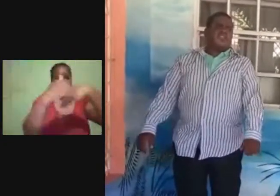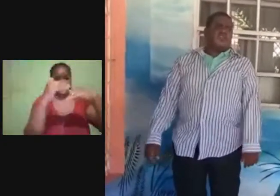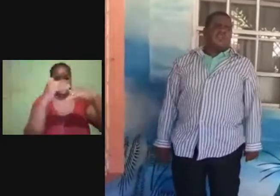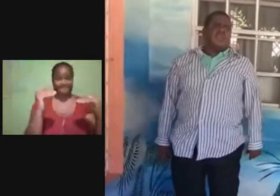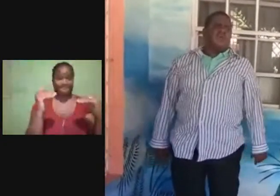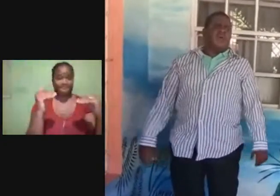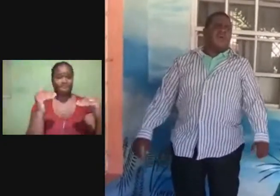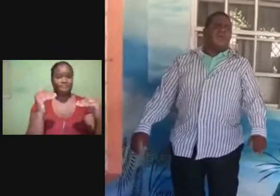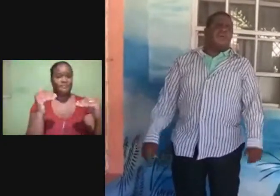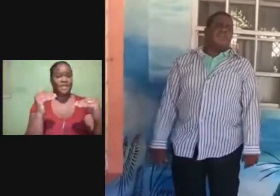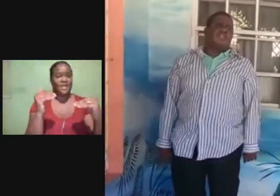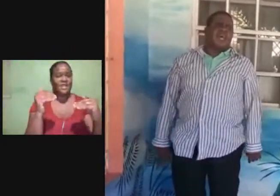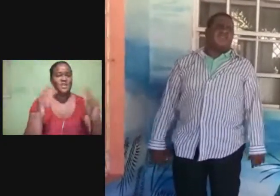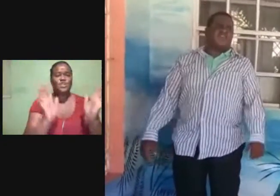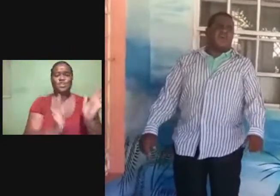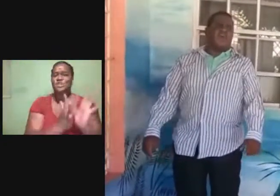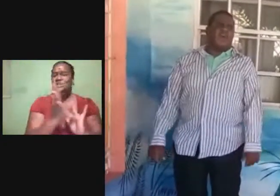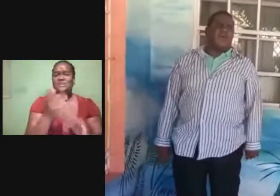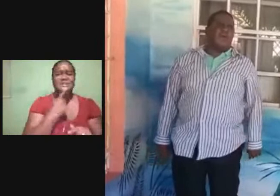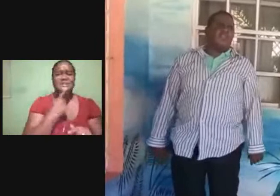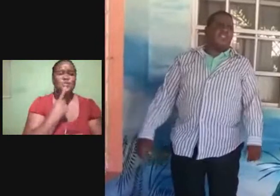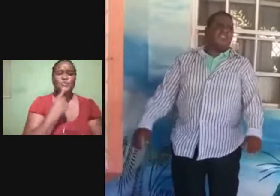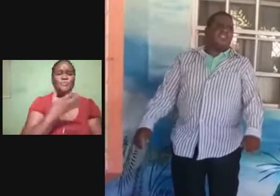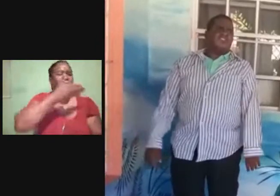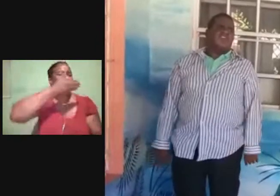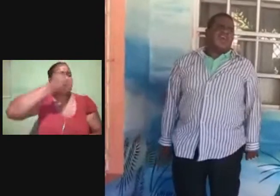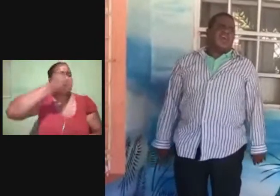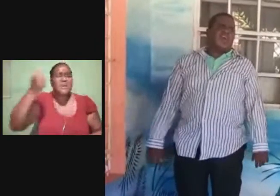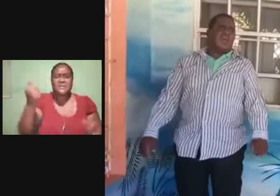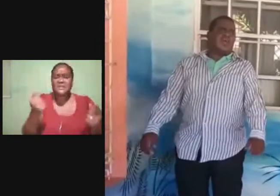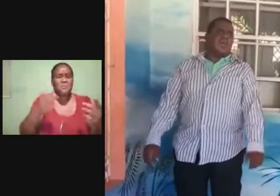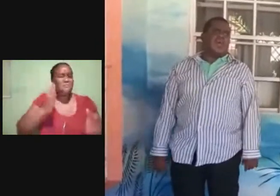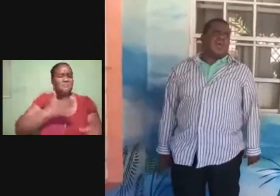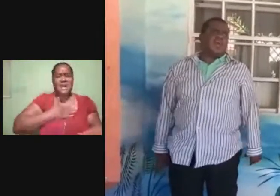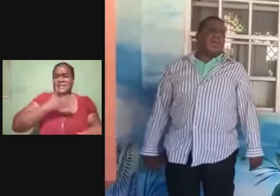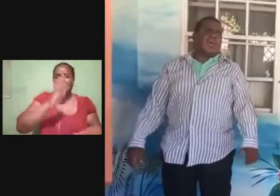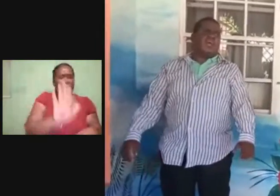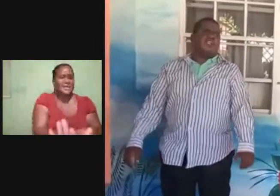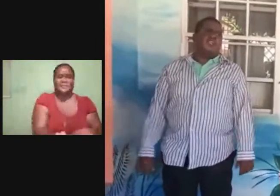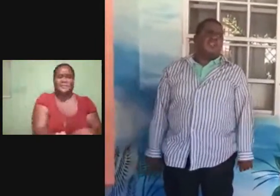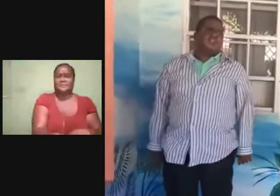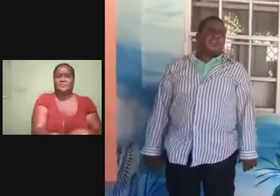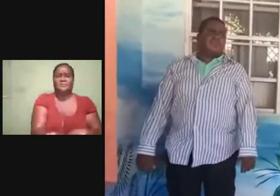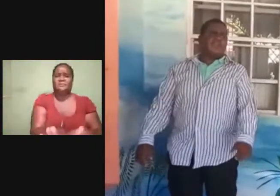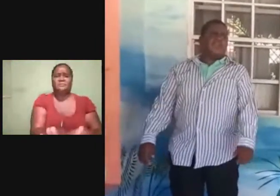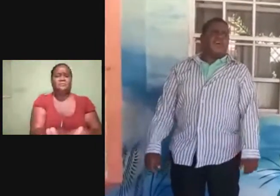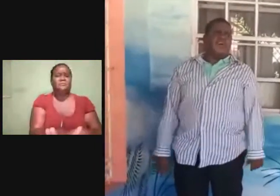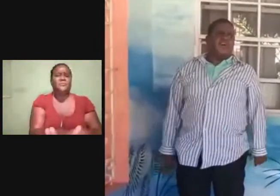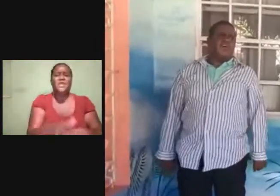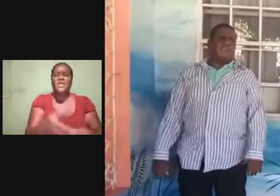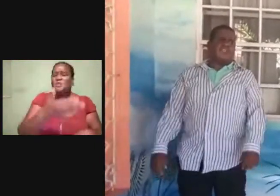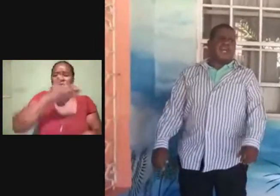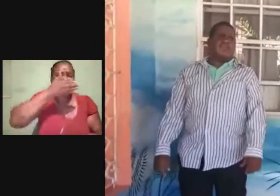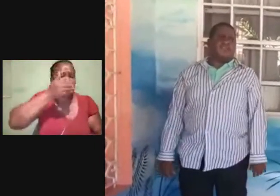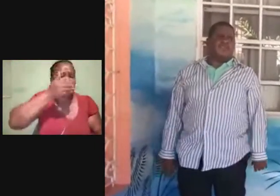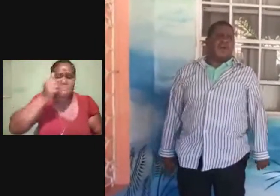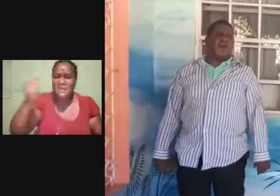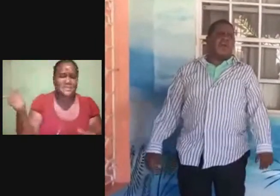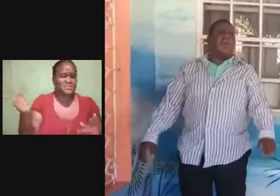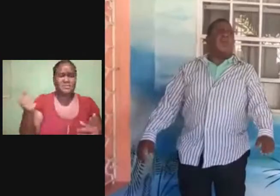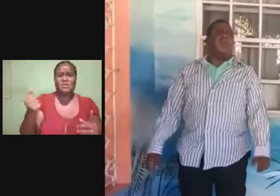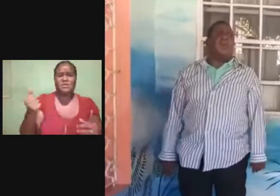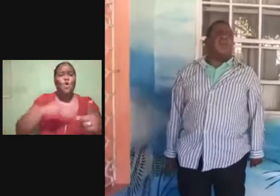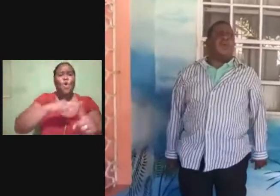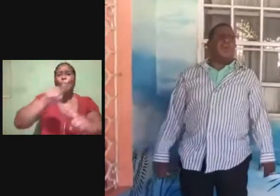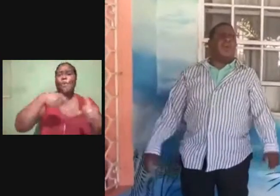It will be worth it after all Child It will be worth it after